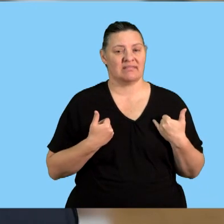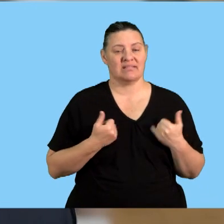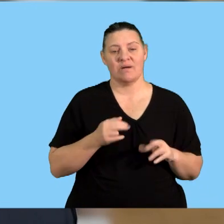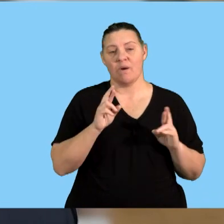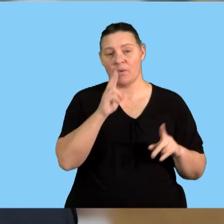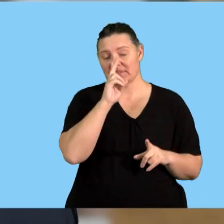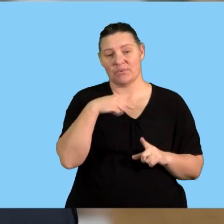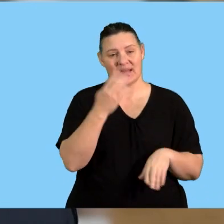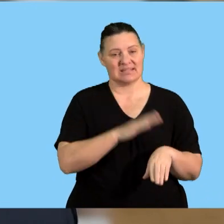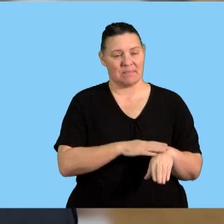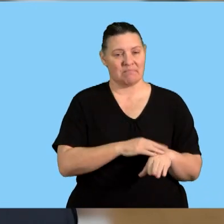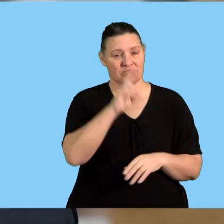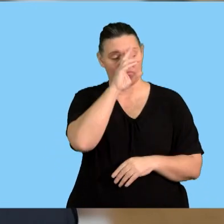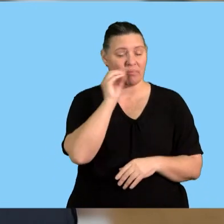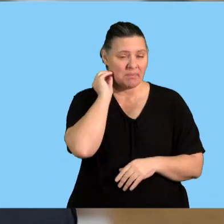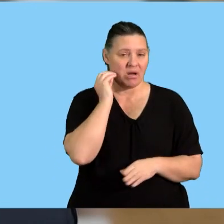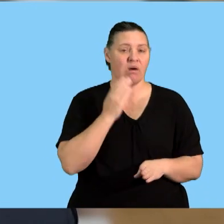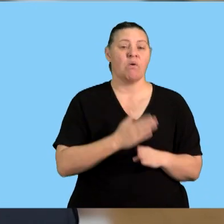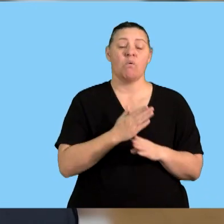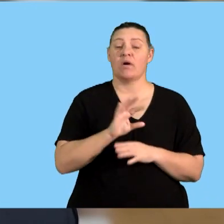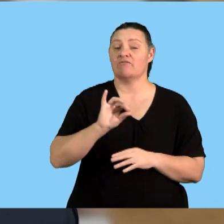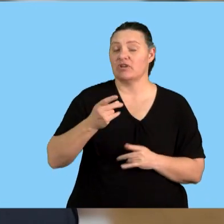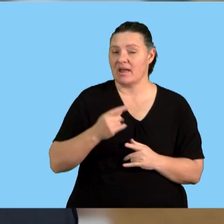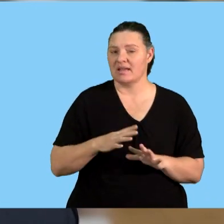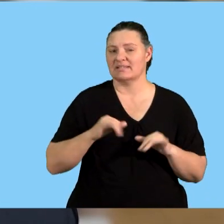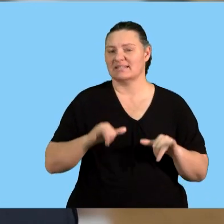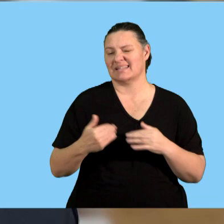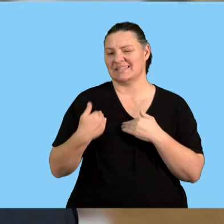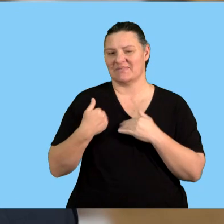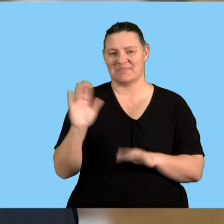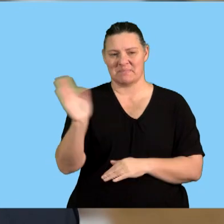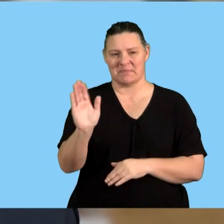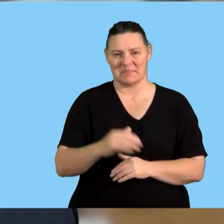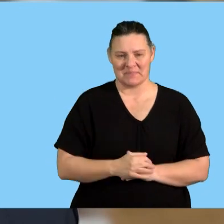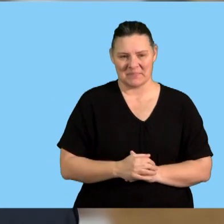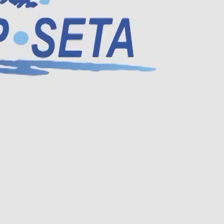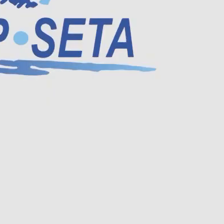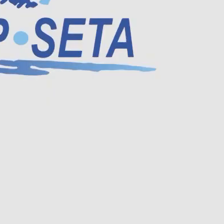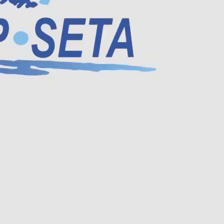hope to see you next time and remember work every day stay safe goodbye